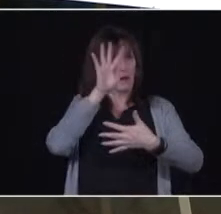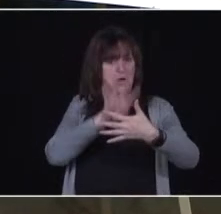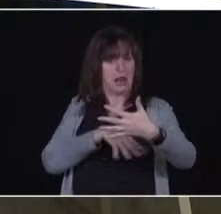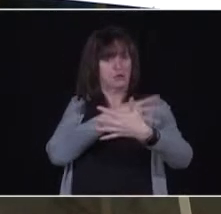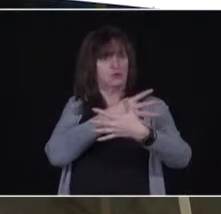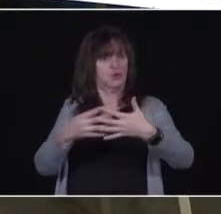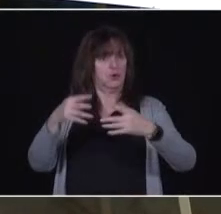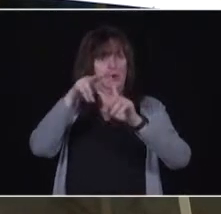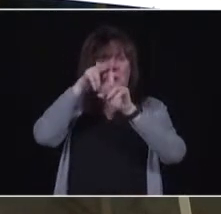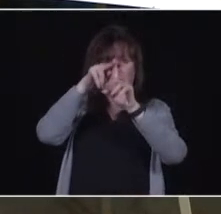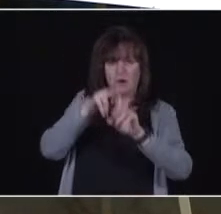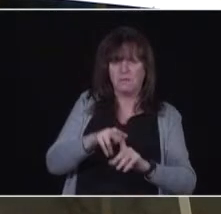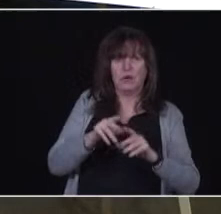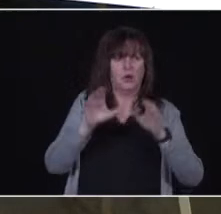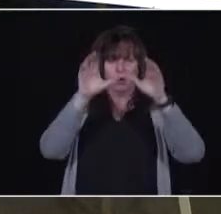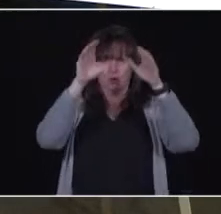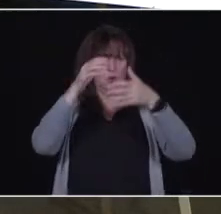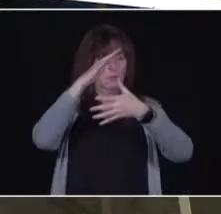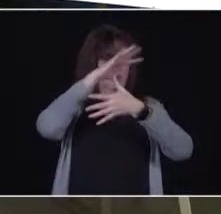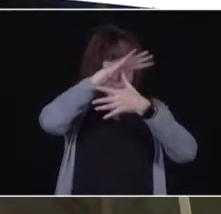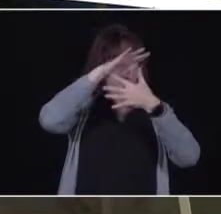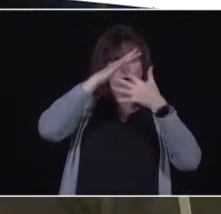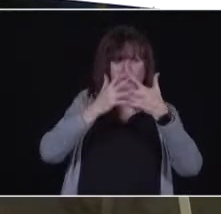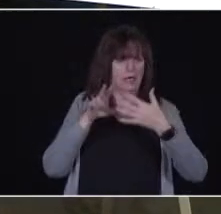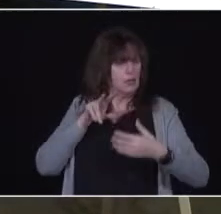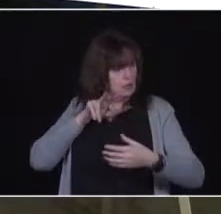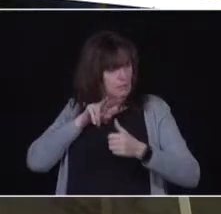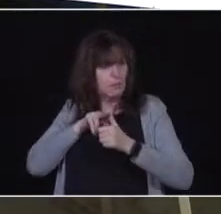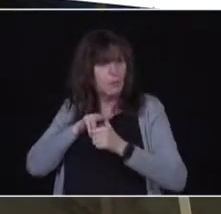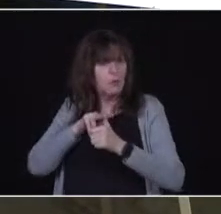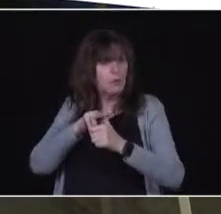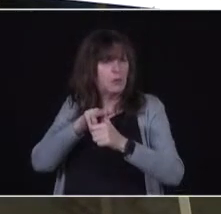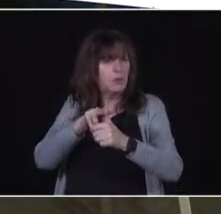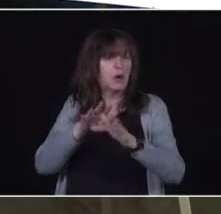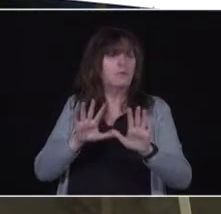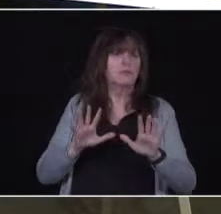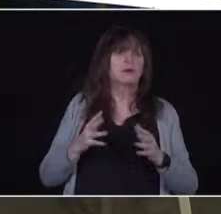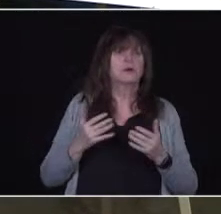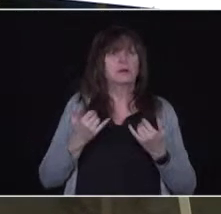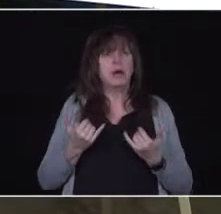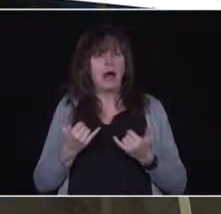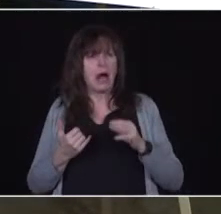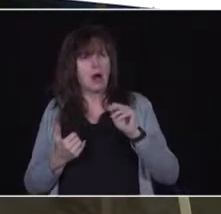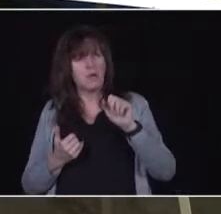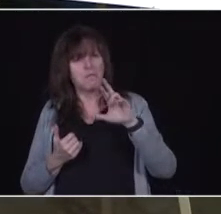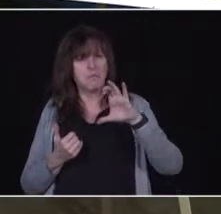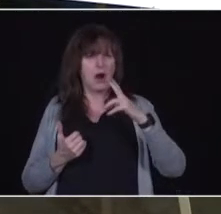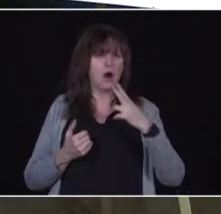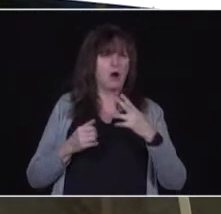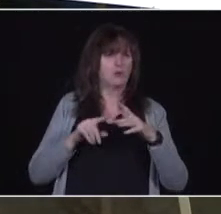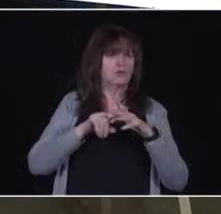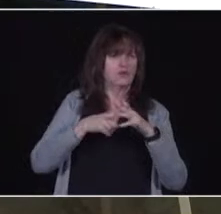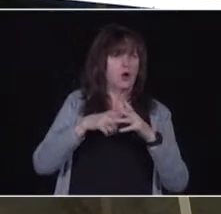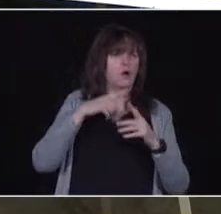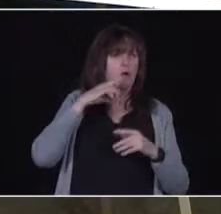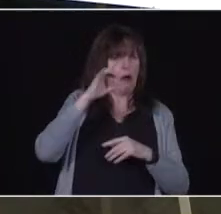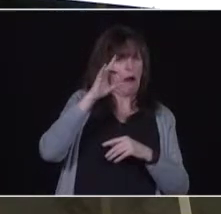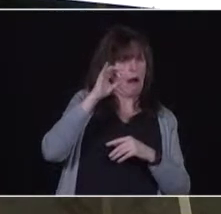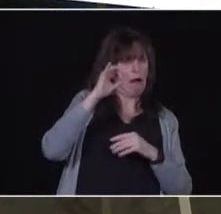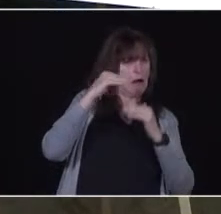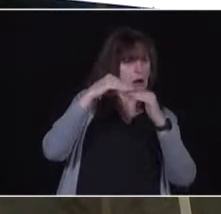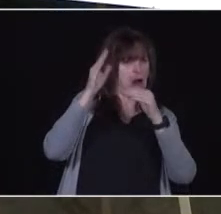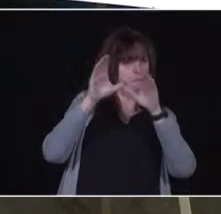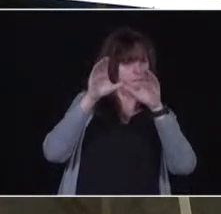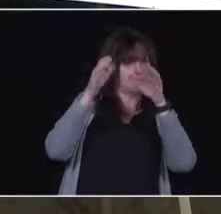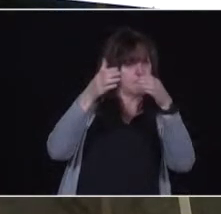in in priority, and when they should start. So as of now in March, we will start with the 80-year-olds and over in the third week of